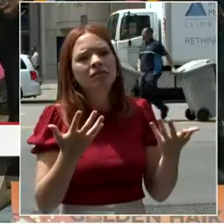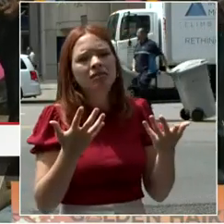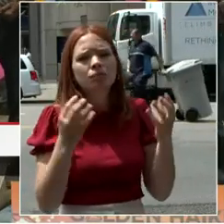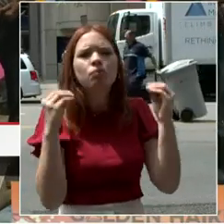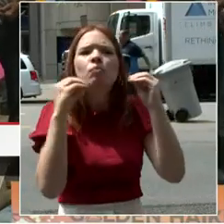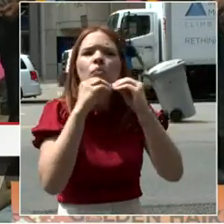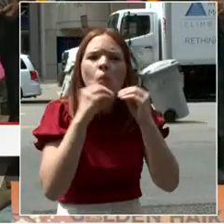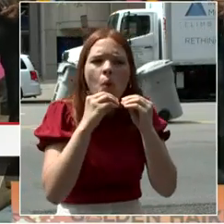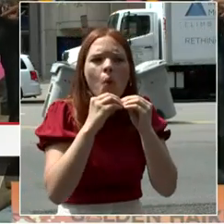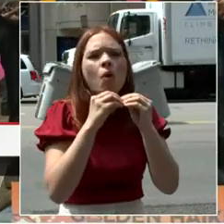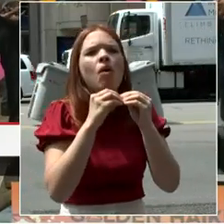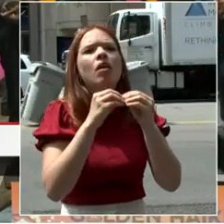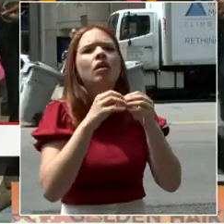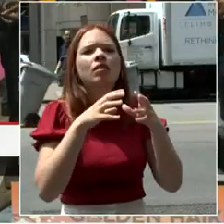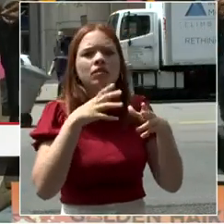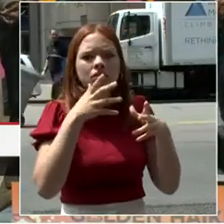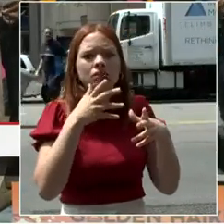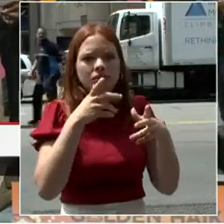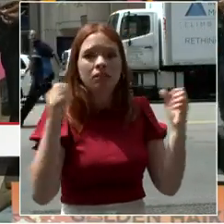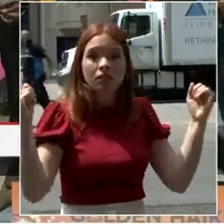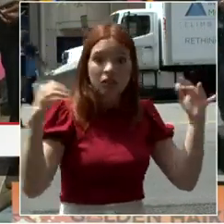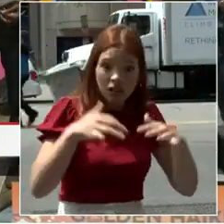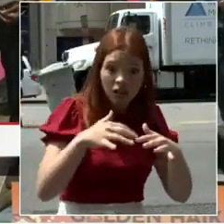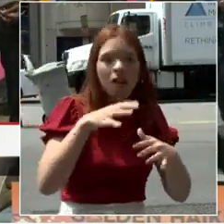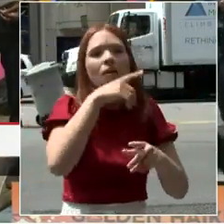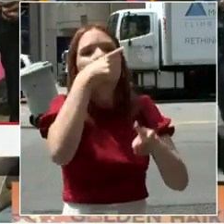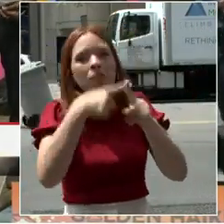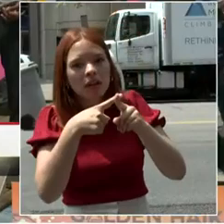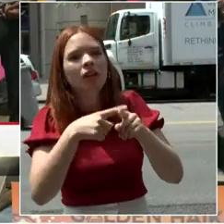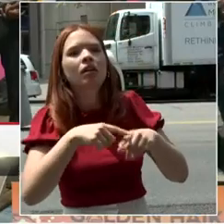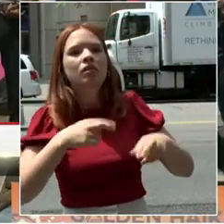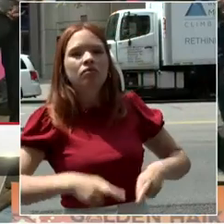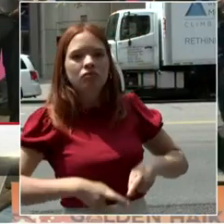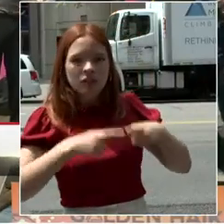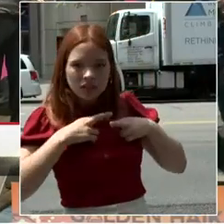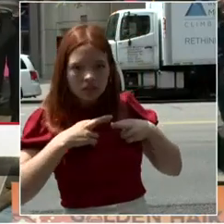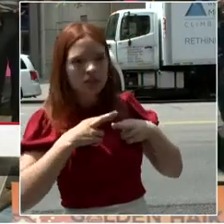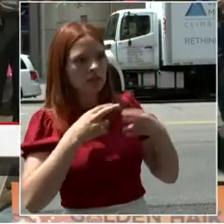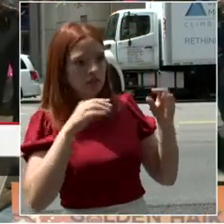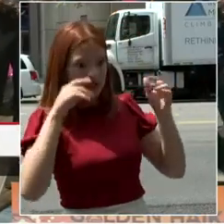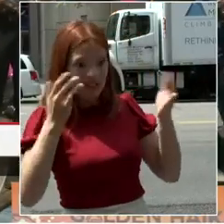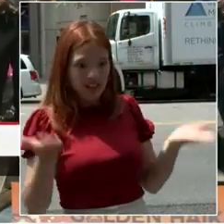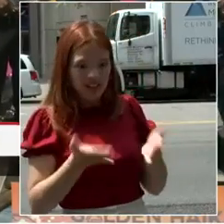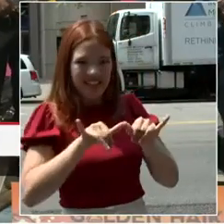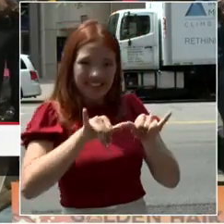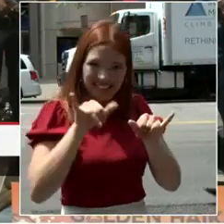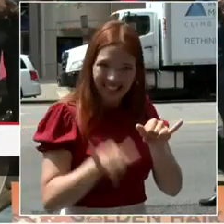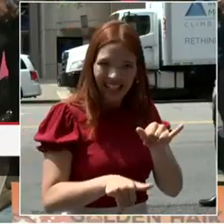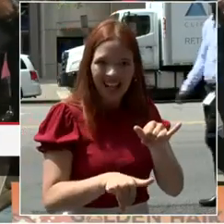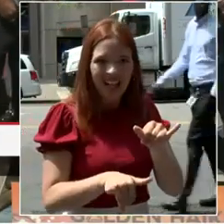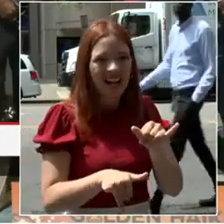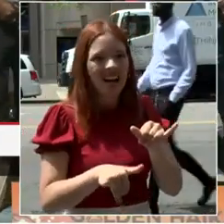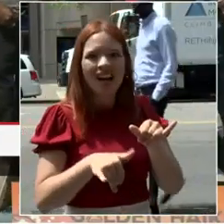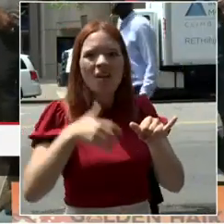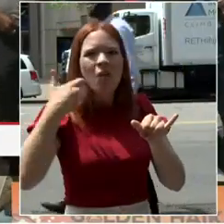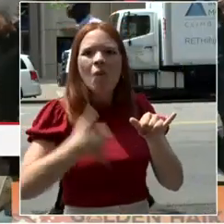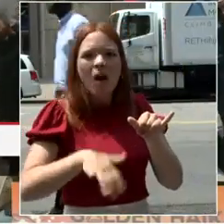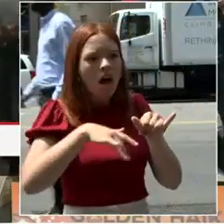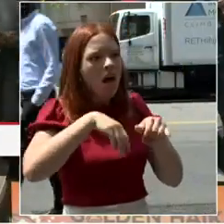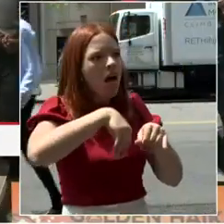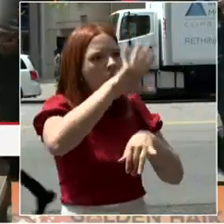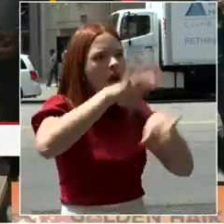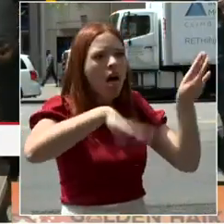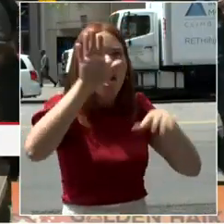base. And so our strategies to keep D.C. residents here while adding more D.C. residents